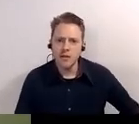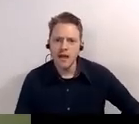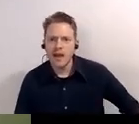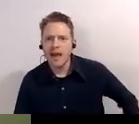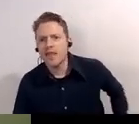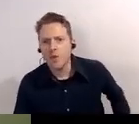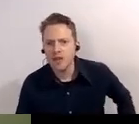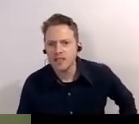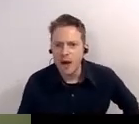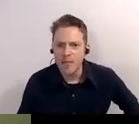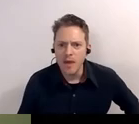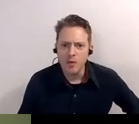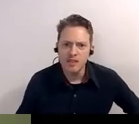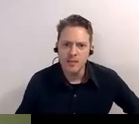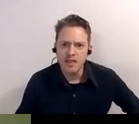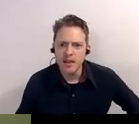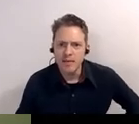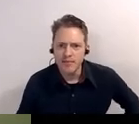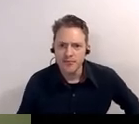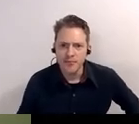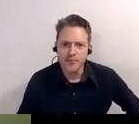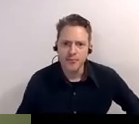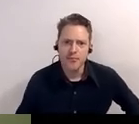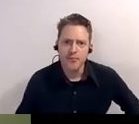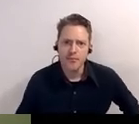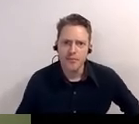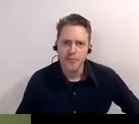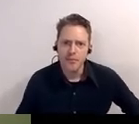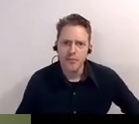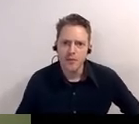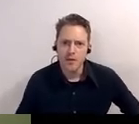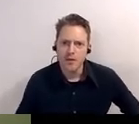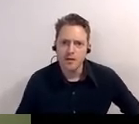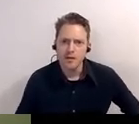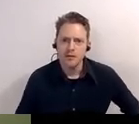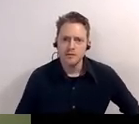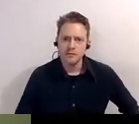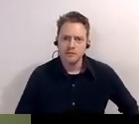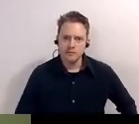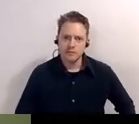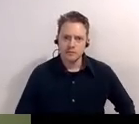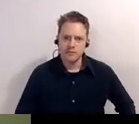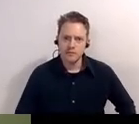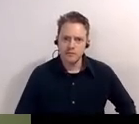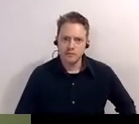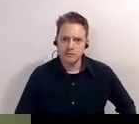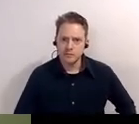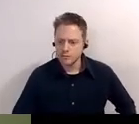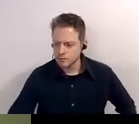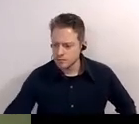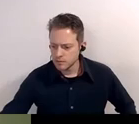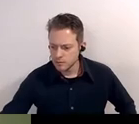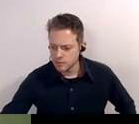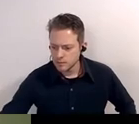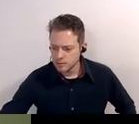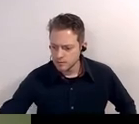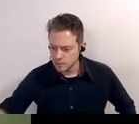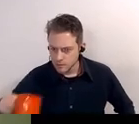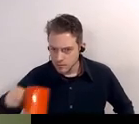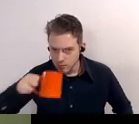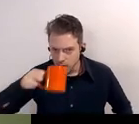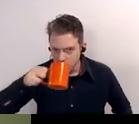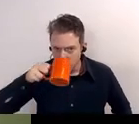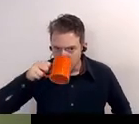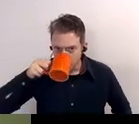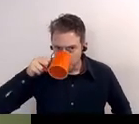uh i have anything more to say about maplewood cemetery uh the dukes you know washington duke was buried there uh and then they moved them